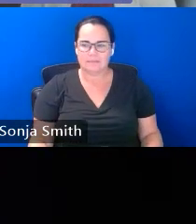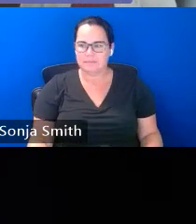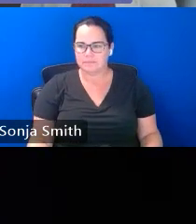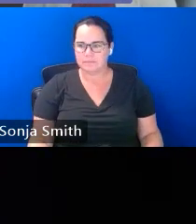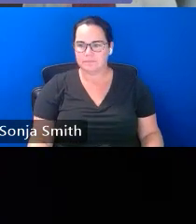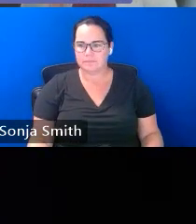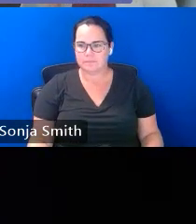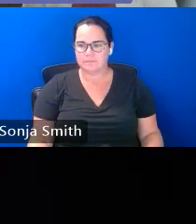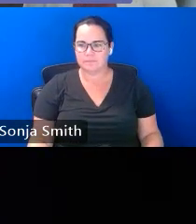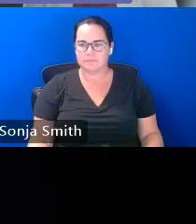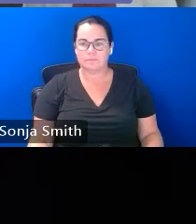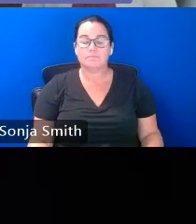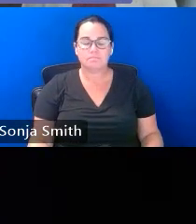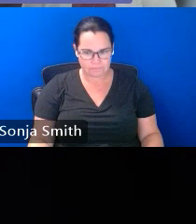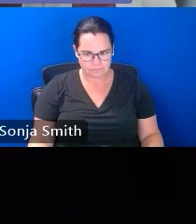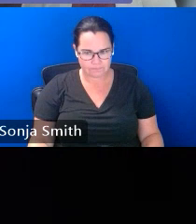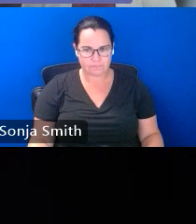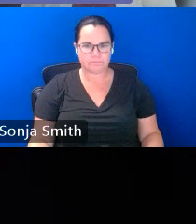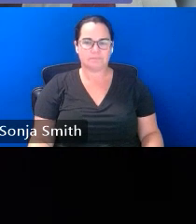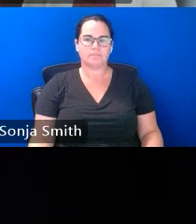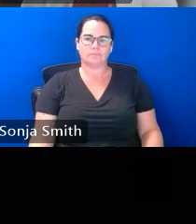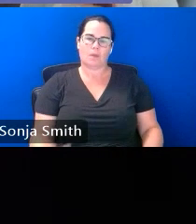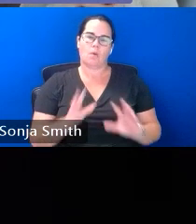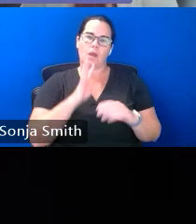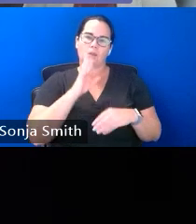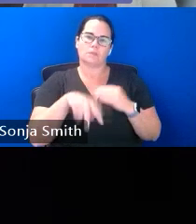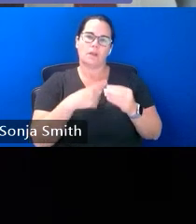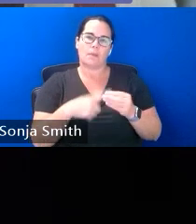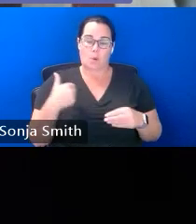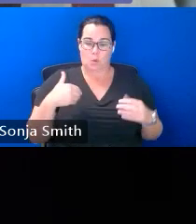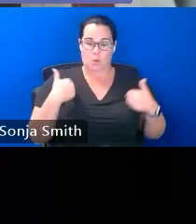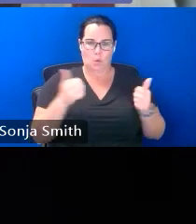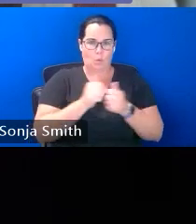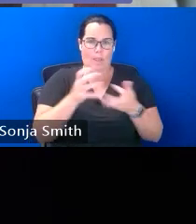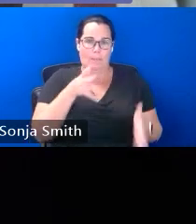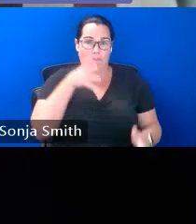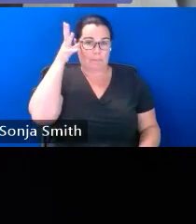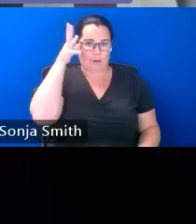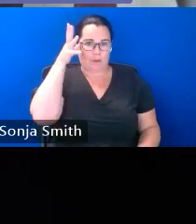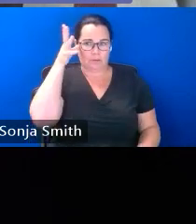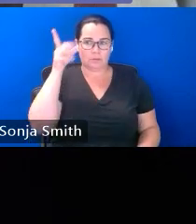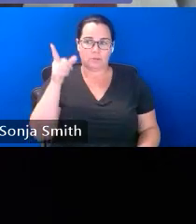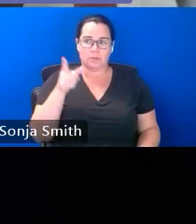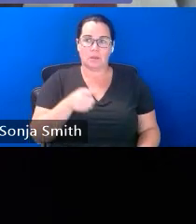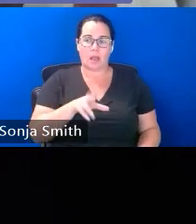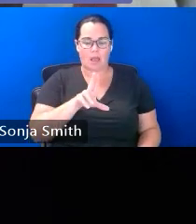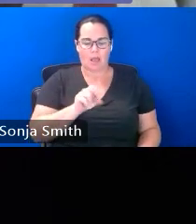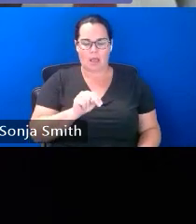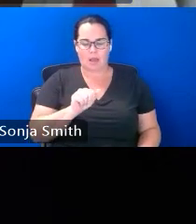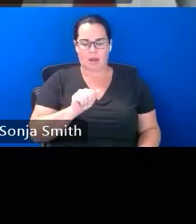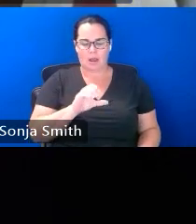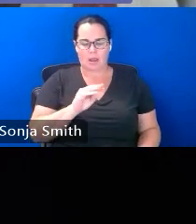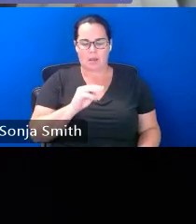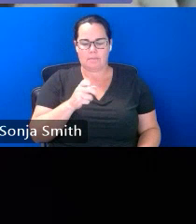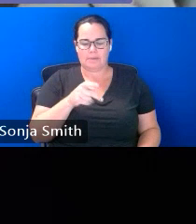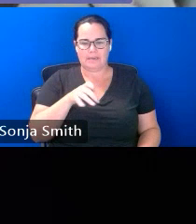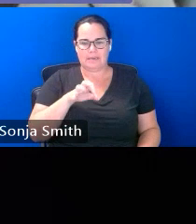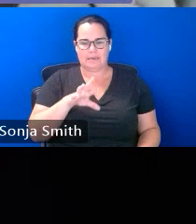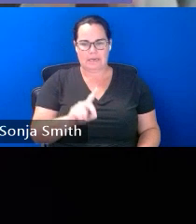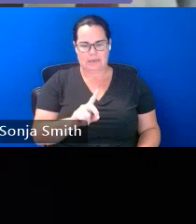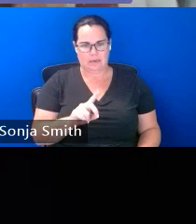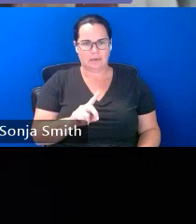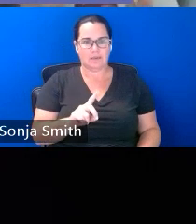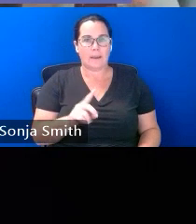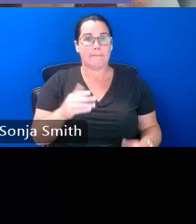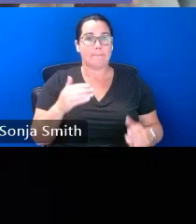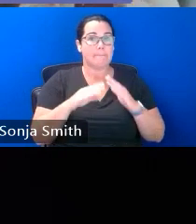okay now i want to focus on unaccompanied youth and i have here in this slide unaccompanied alien minors and